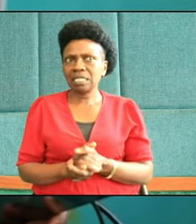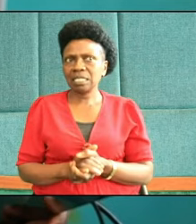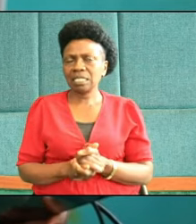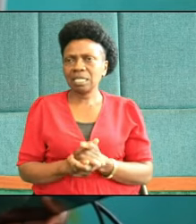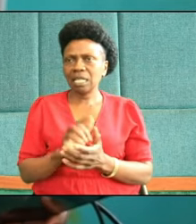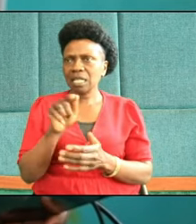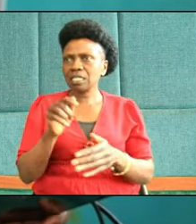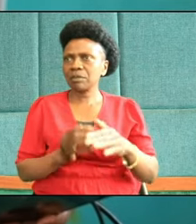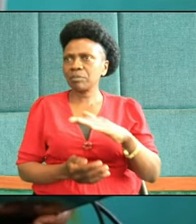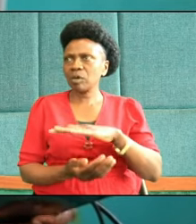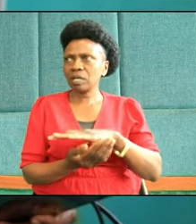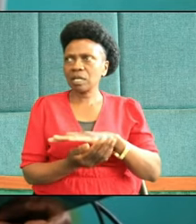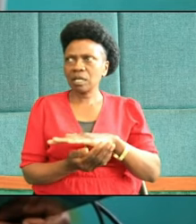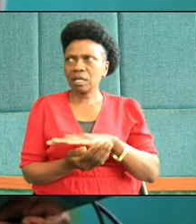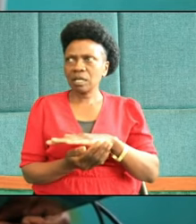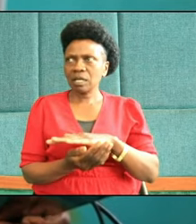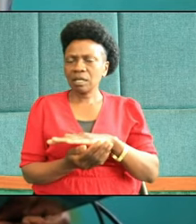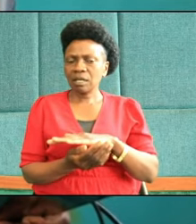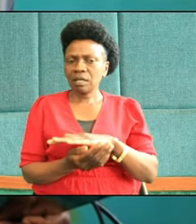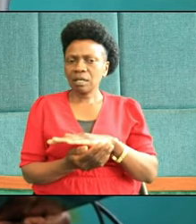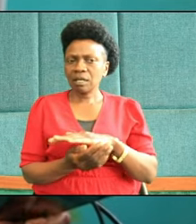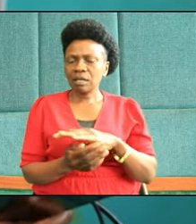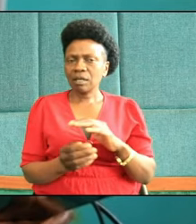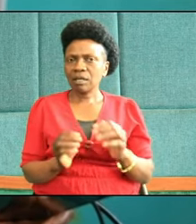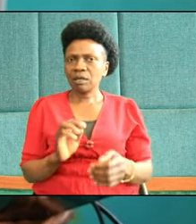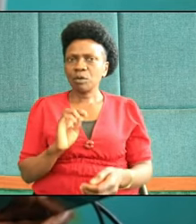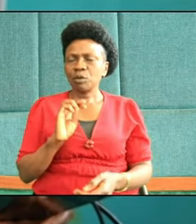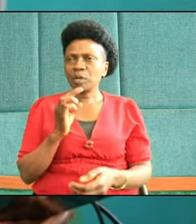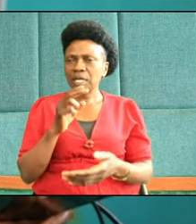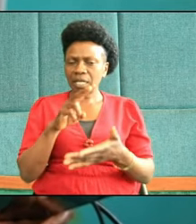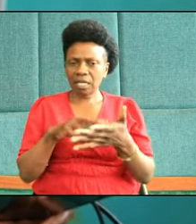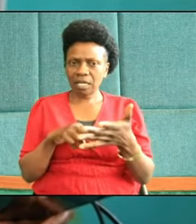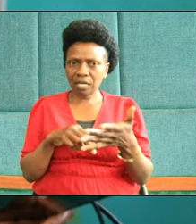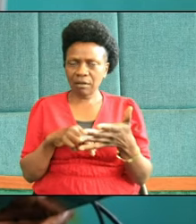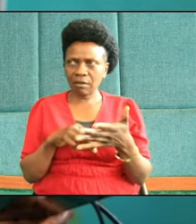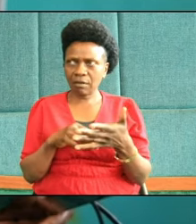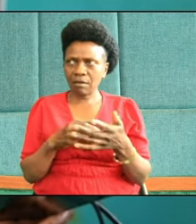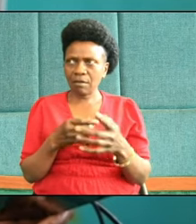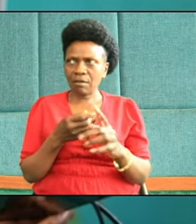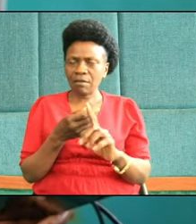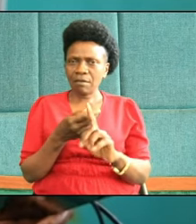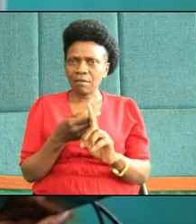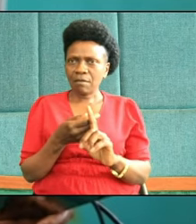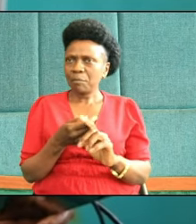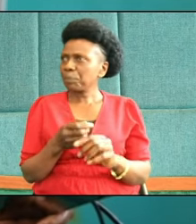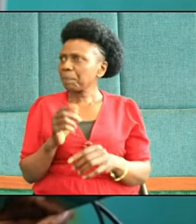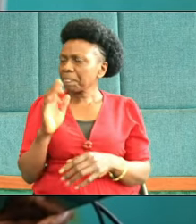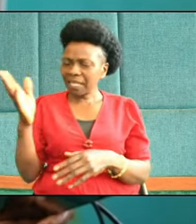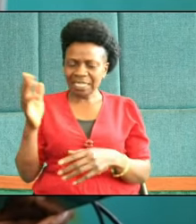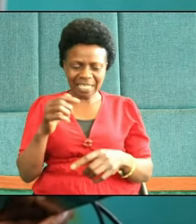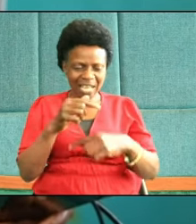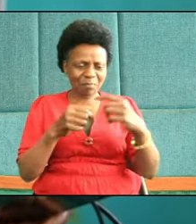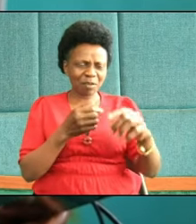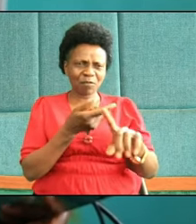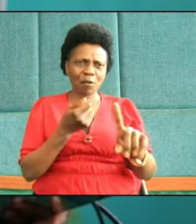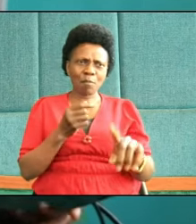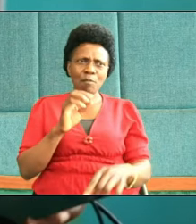This morning, indeed, we are coming from that southern country of Malawi,